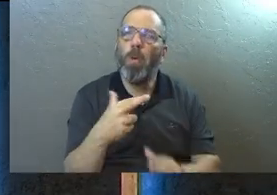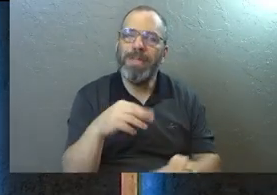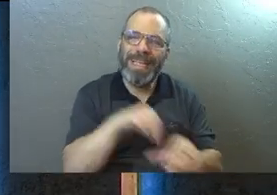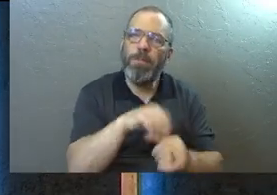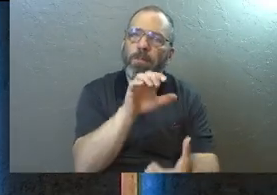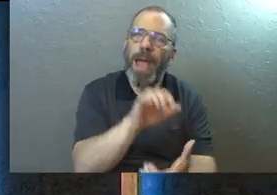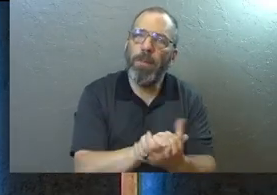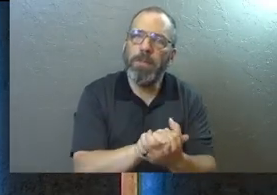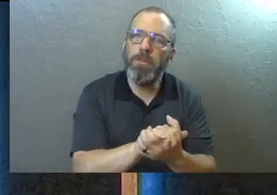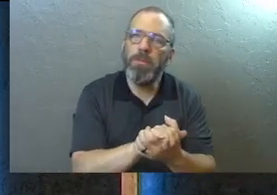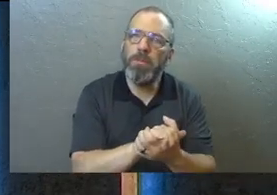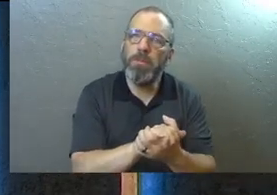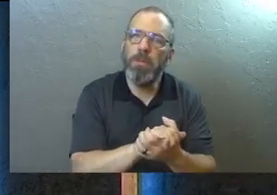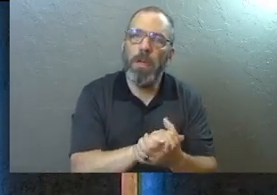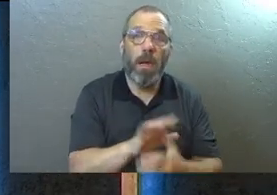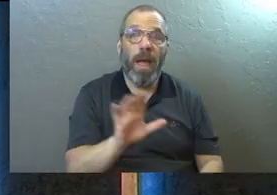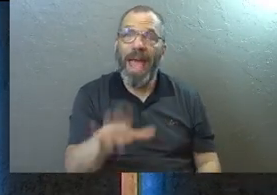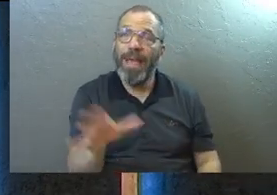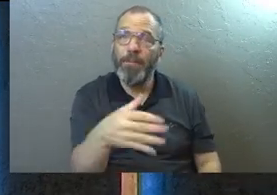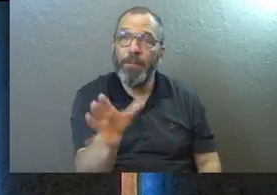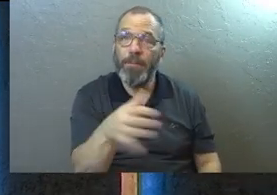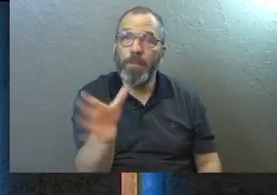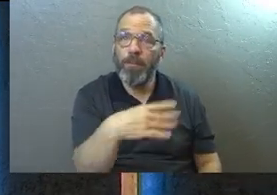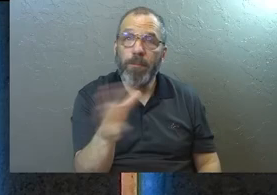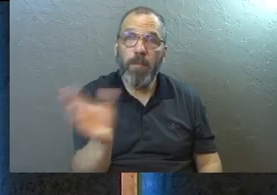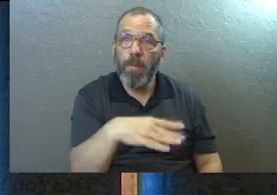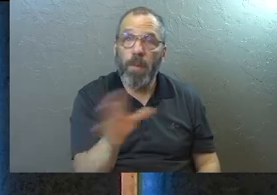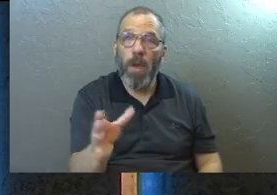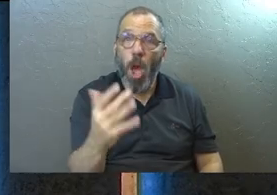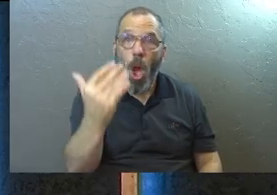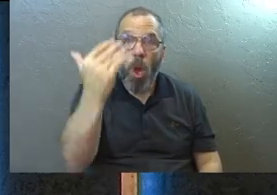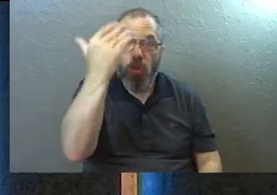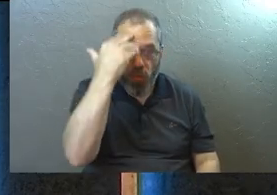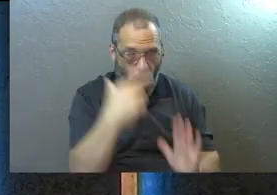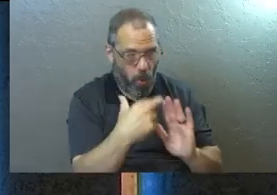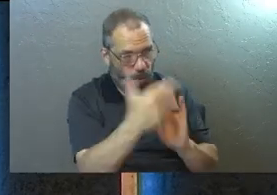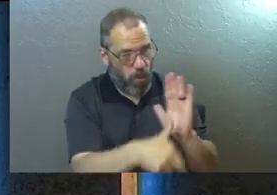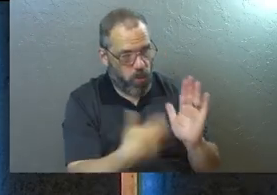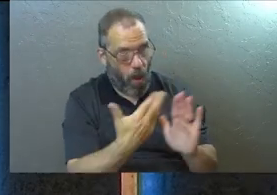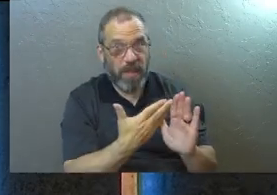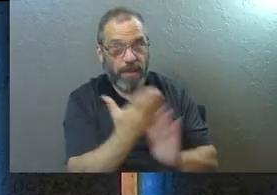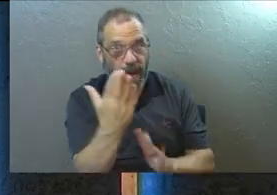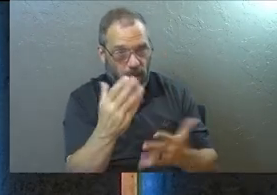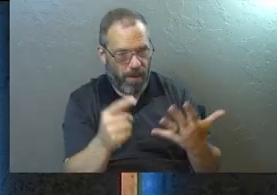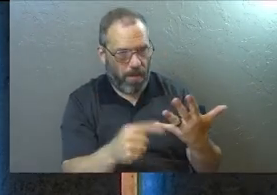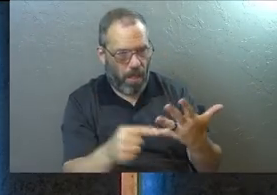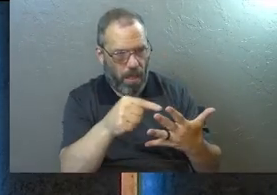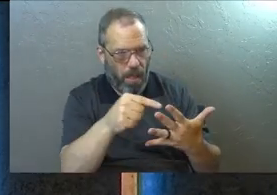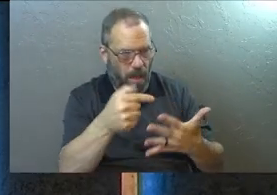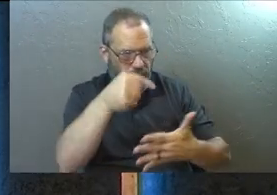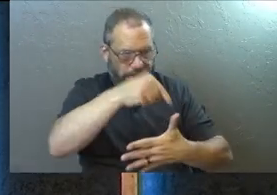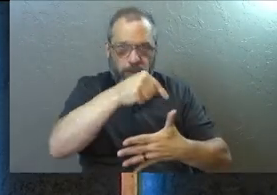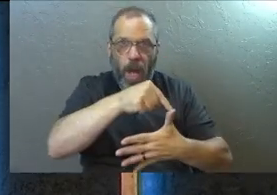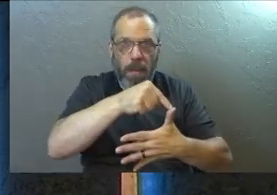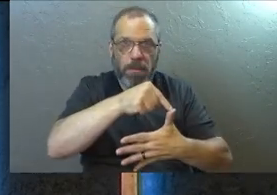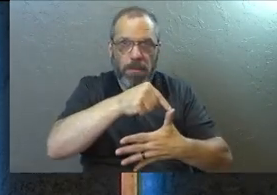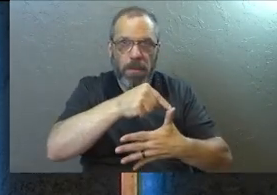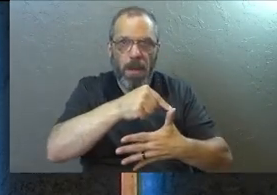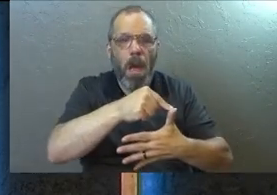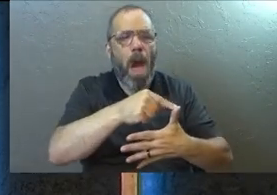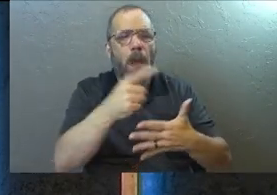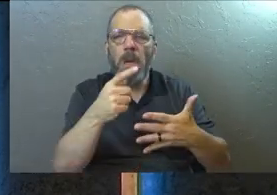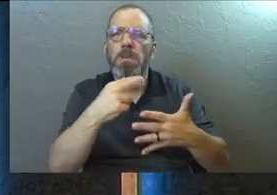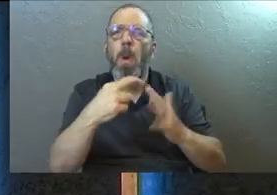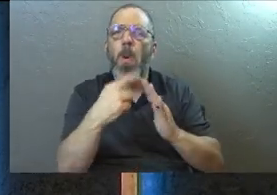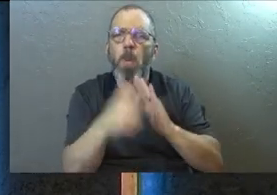marriage. Here's the thing. You better know which one is the main one. You have a lot of